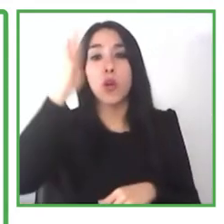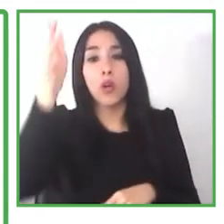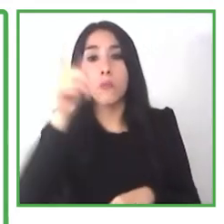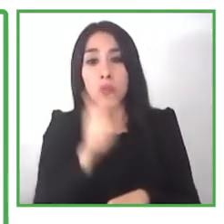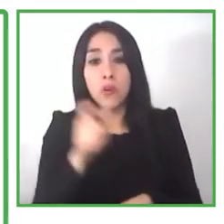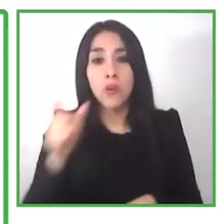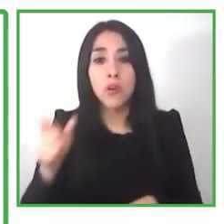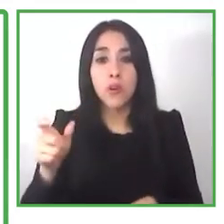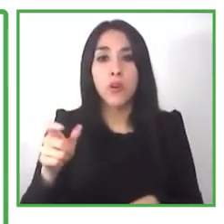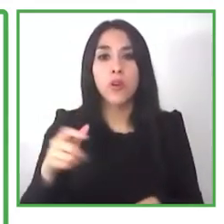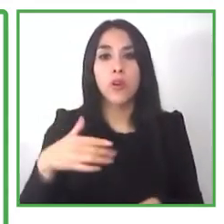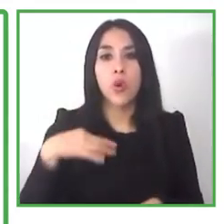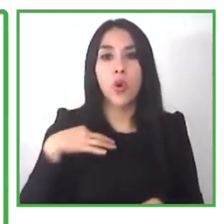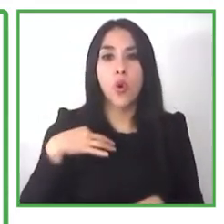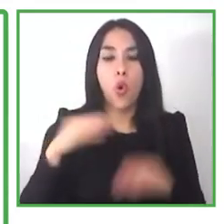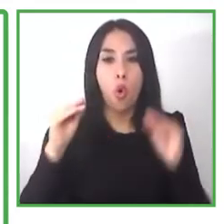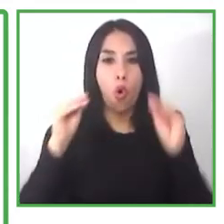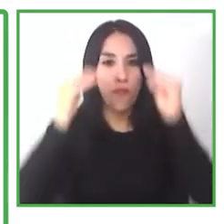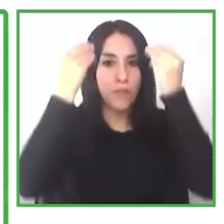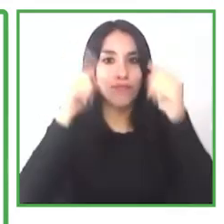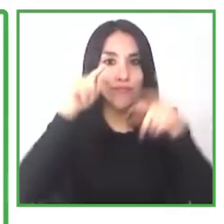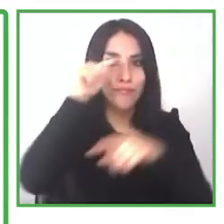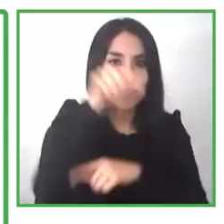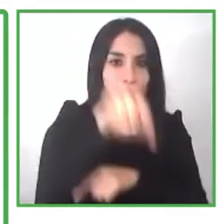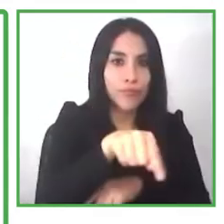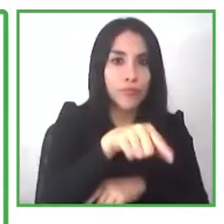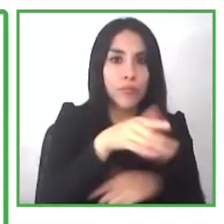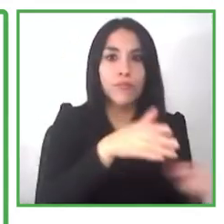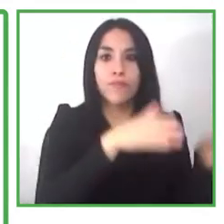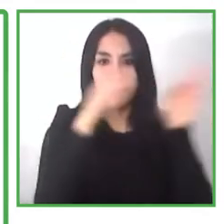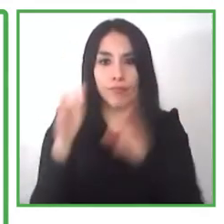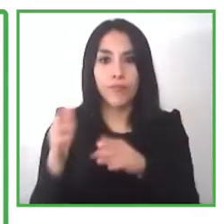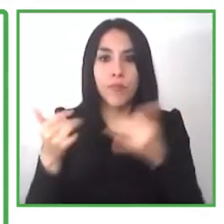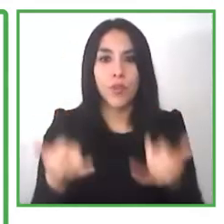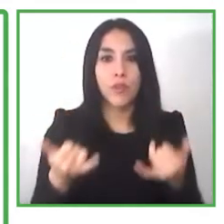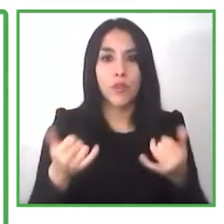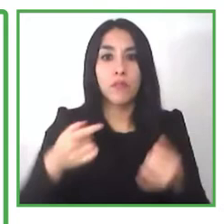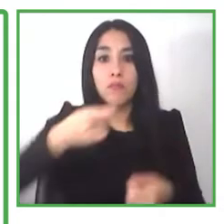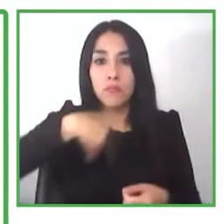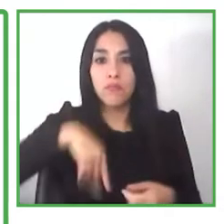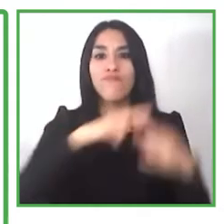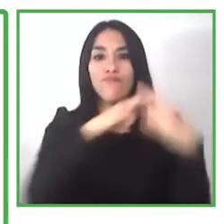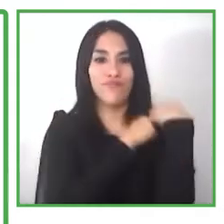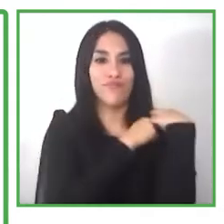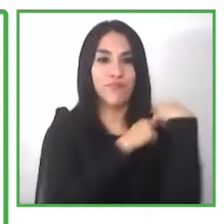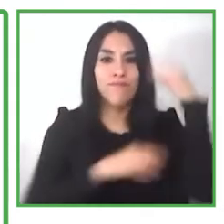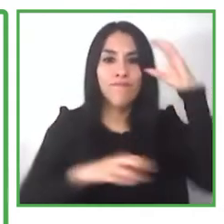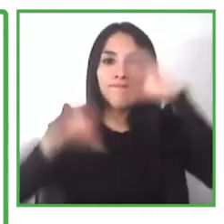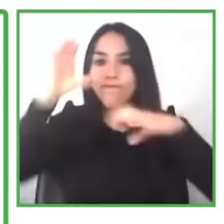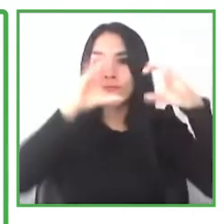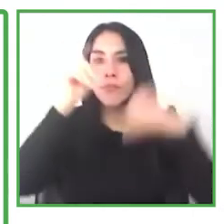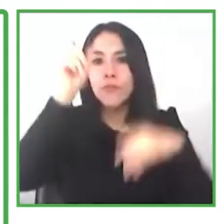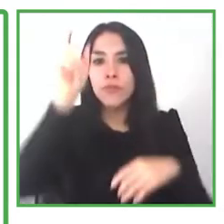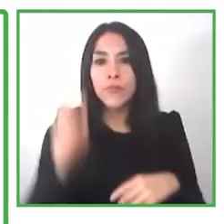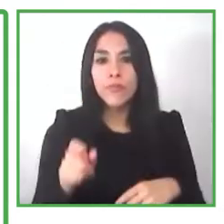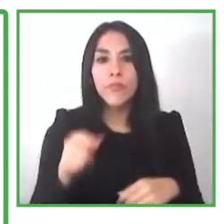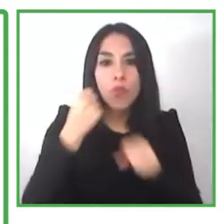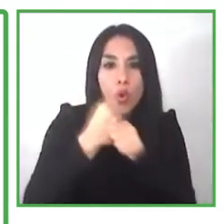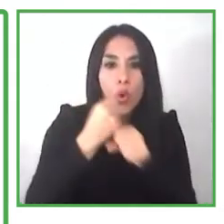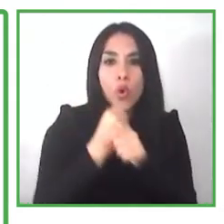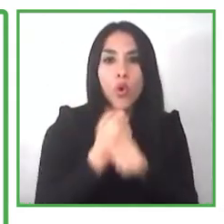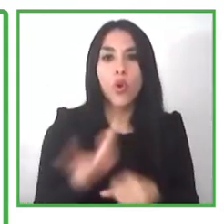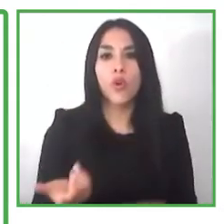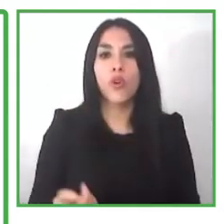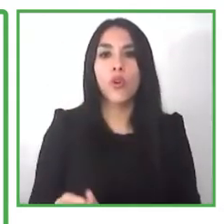in south africa as i said because of the high employment rate we've got to be quite creative so we need to understand all the types of opportunities